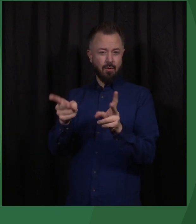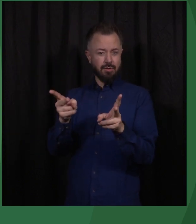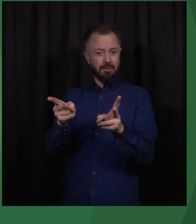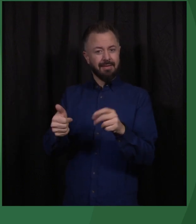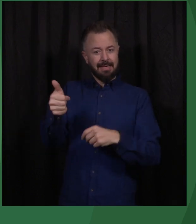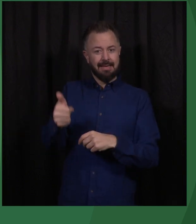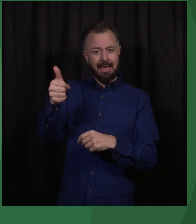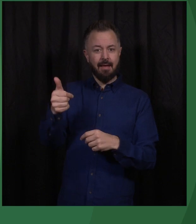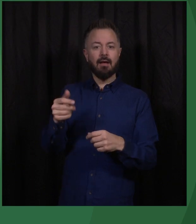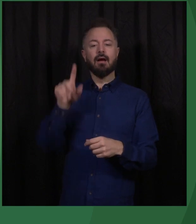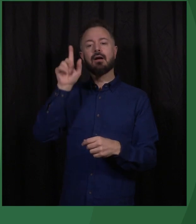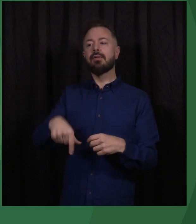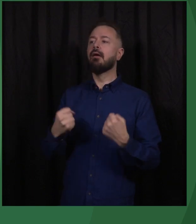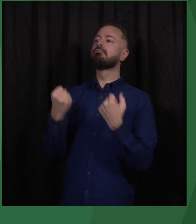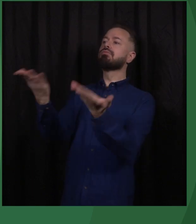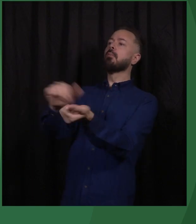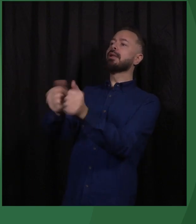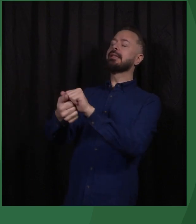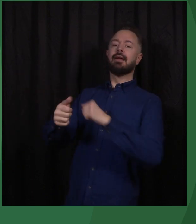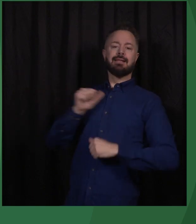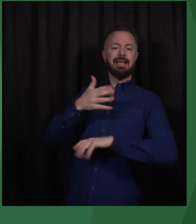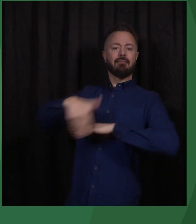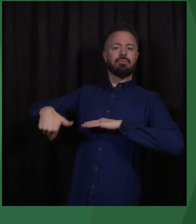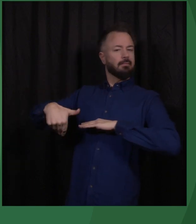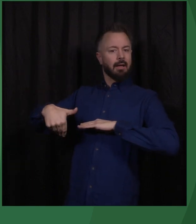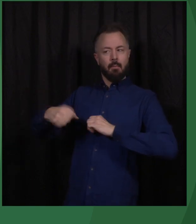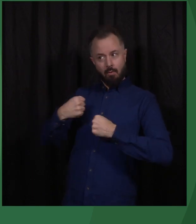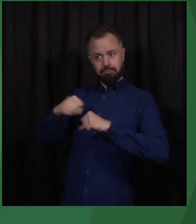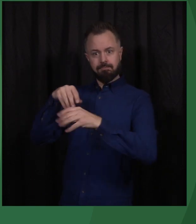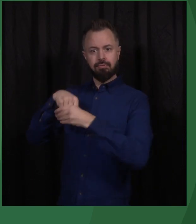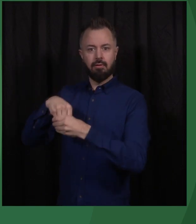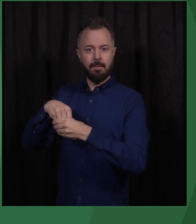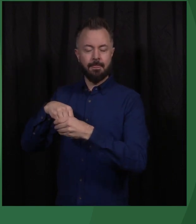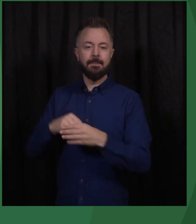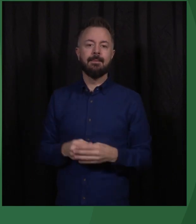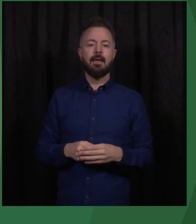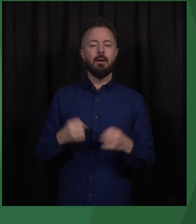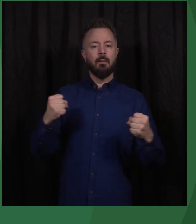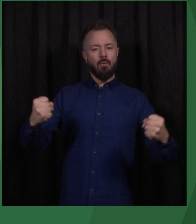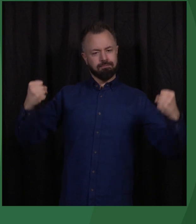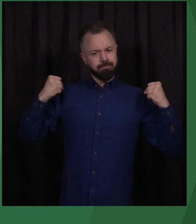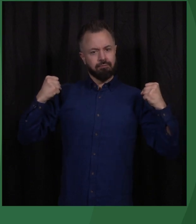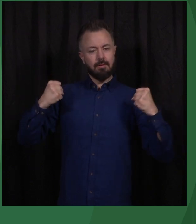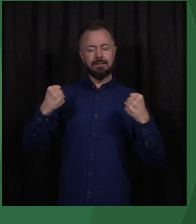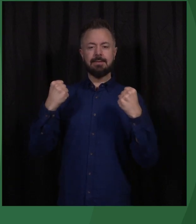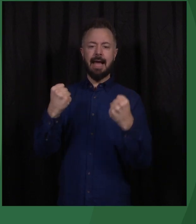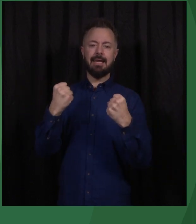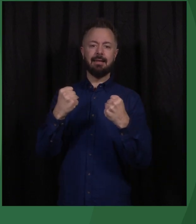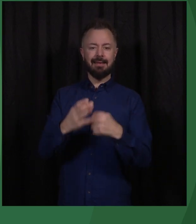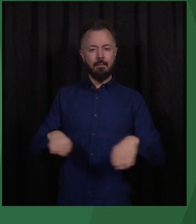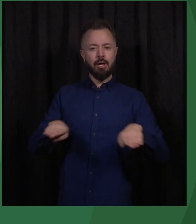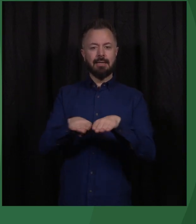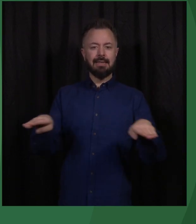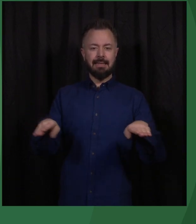be left only to the politicians. A vibrant and robust democracy is a mosaic.